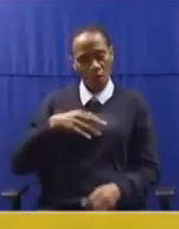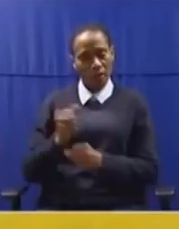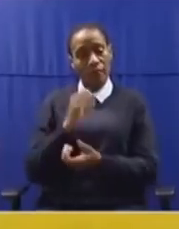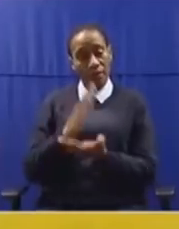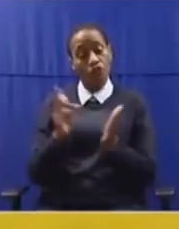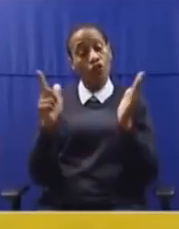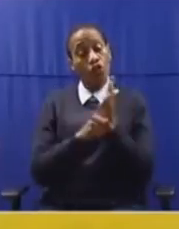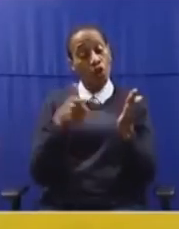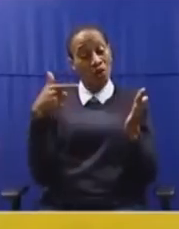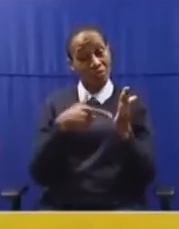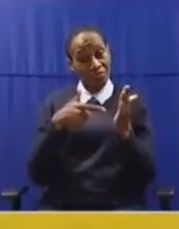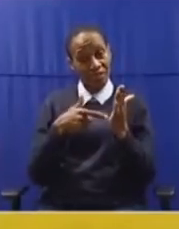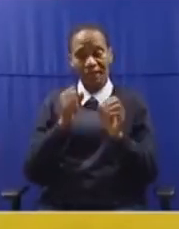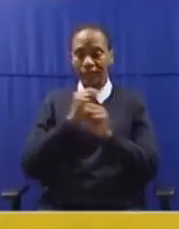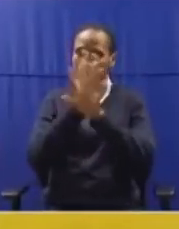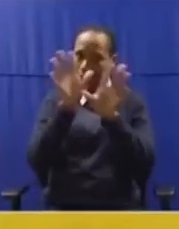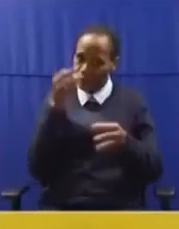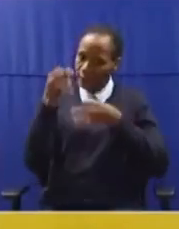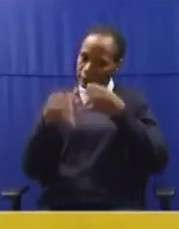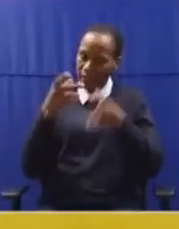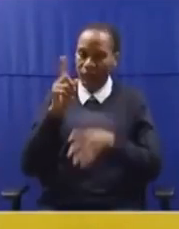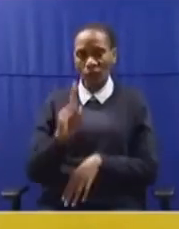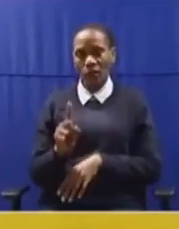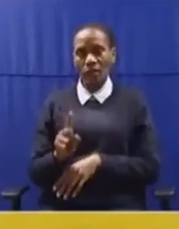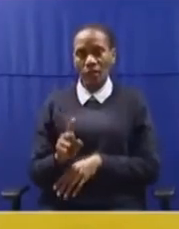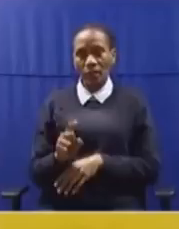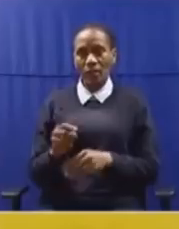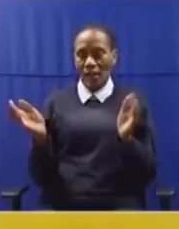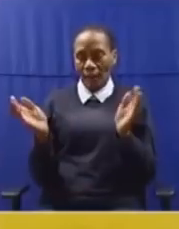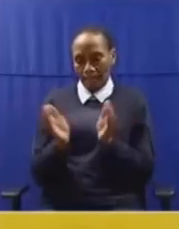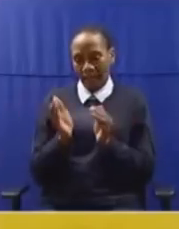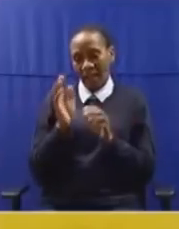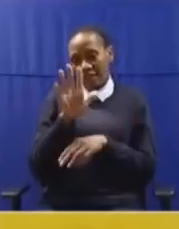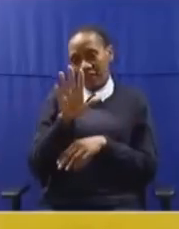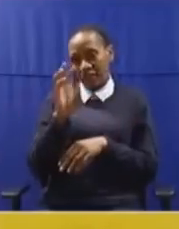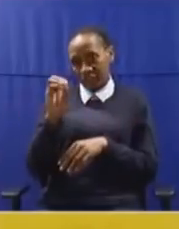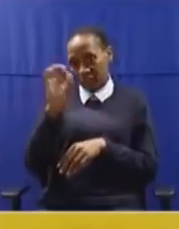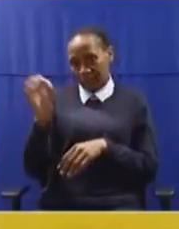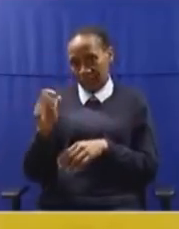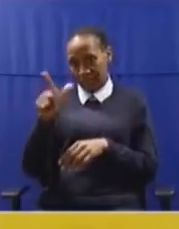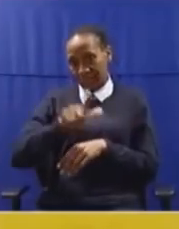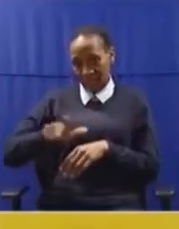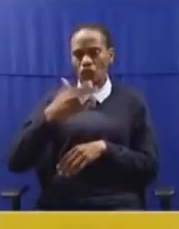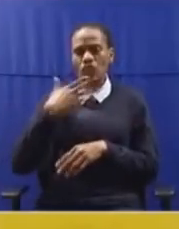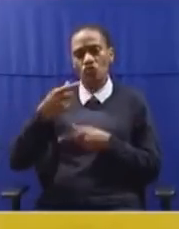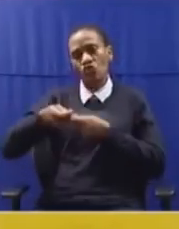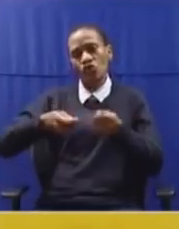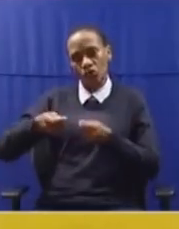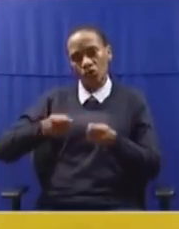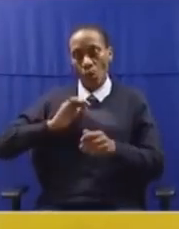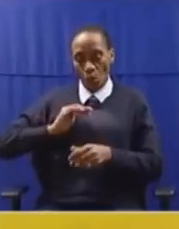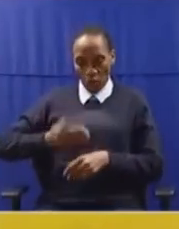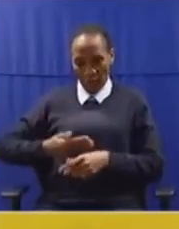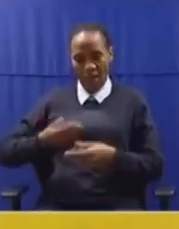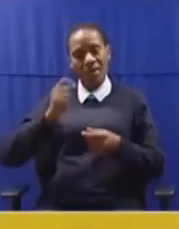to redistribute land clearly states that a minimum of 50% of the land must be controlled by women